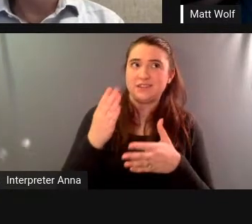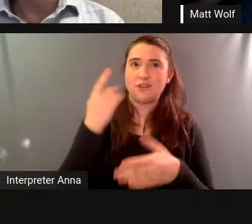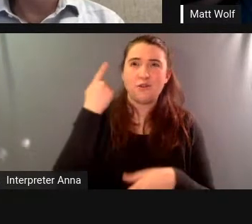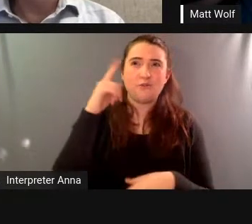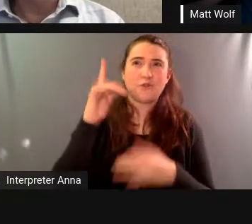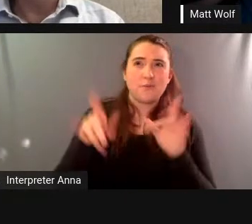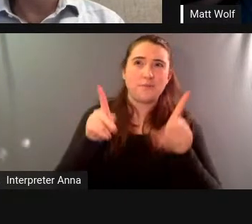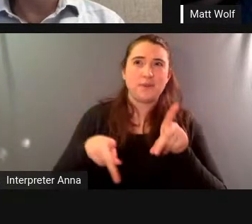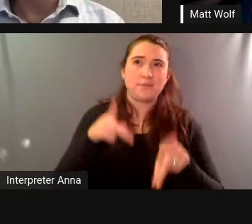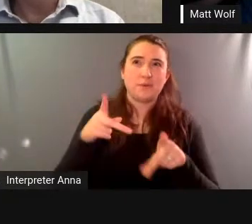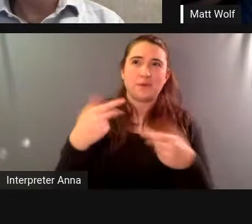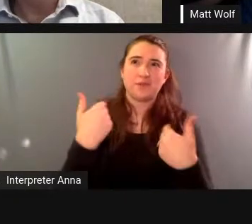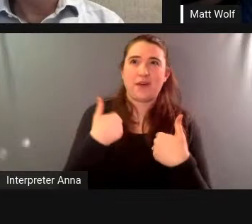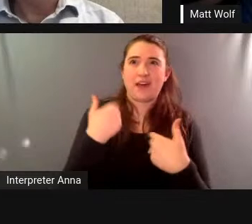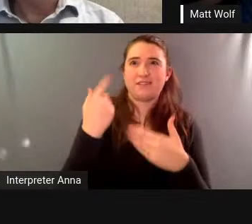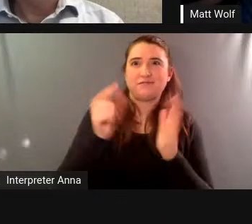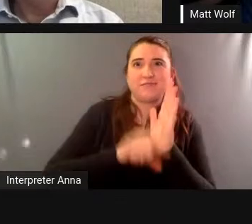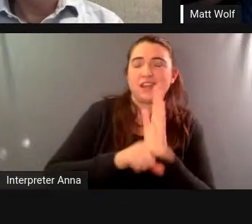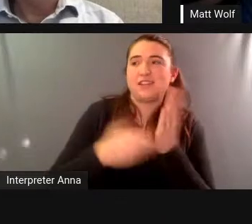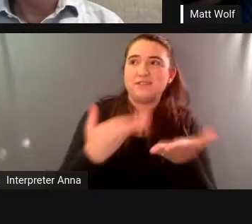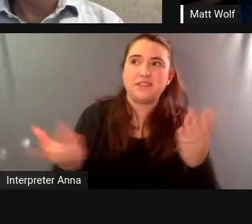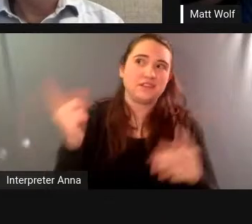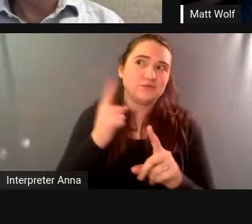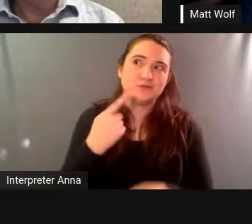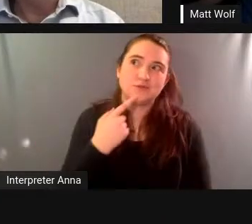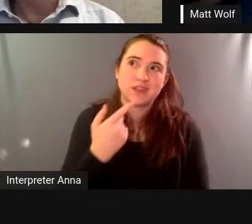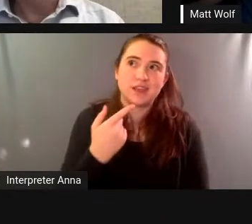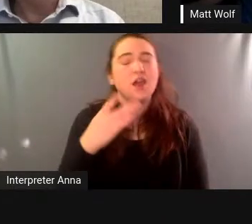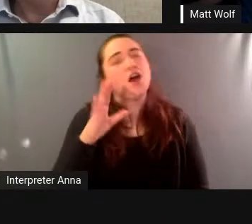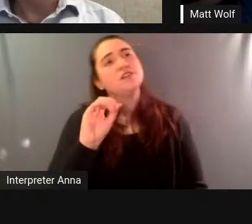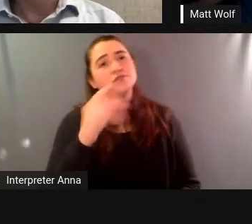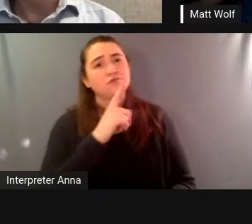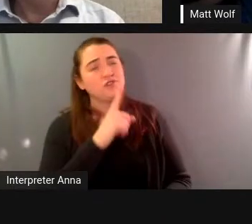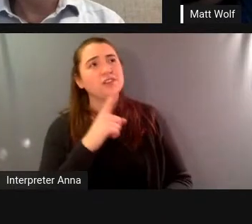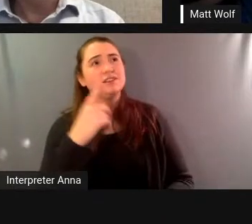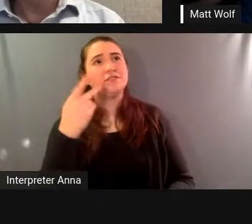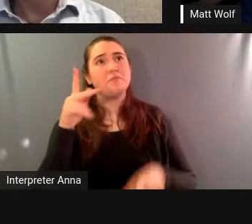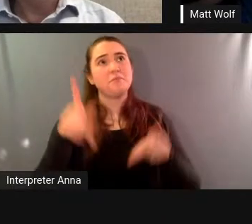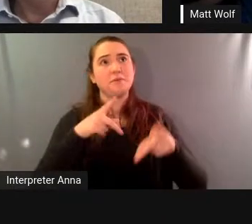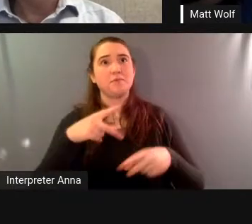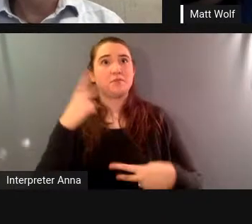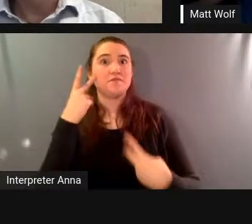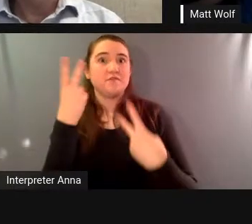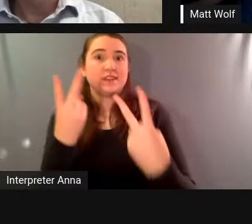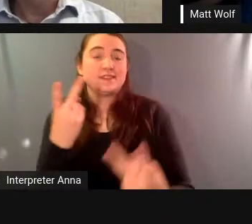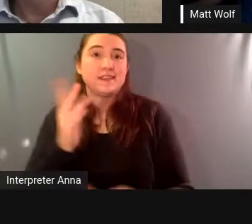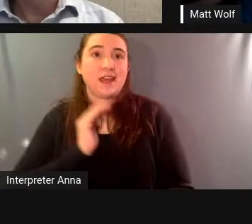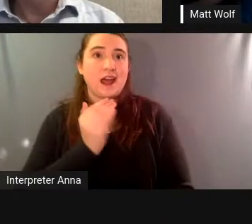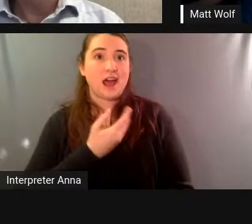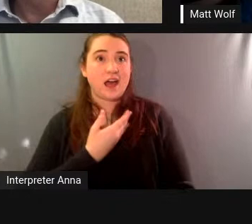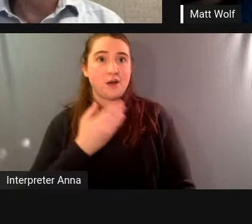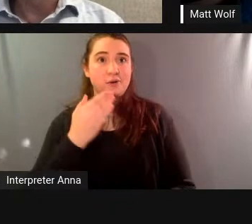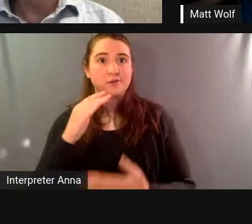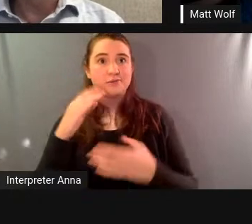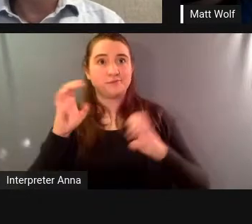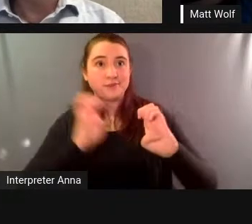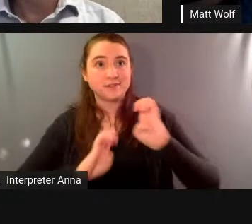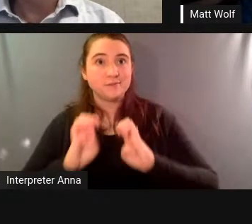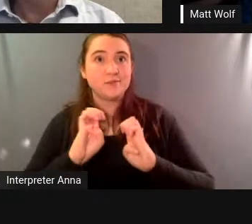biosphere 2 even as visitors were blown away when they really understood what the what the experiment was about